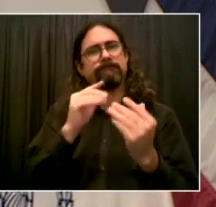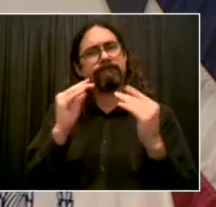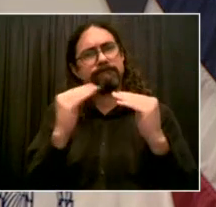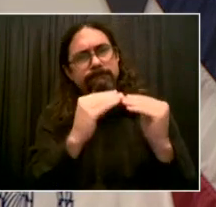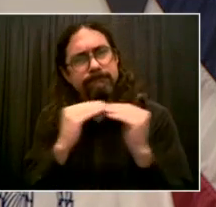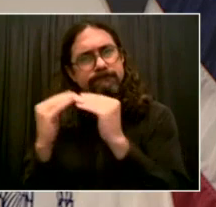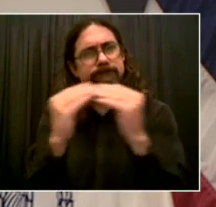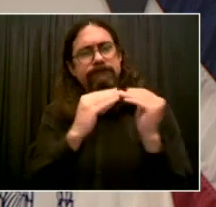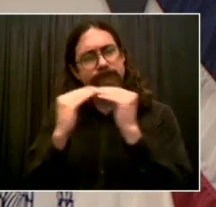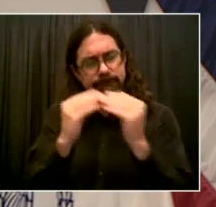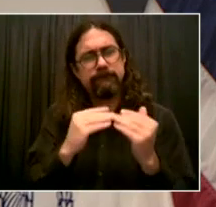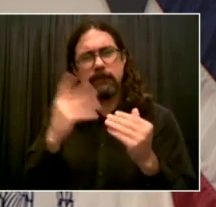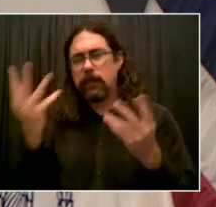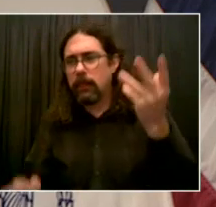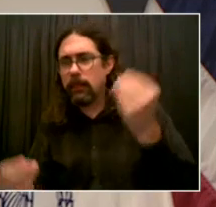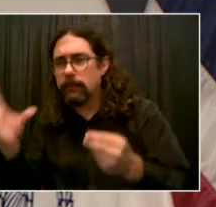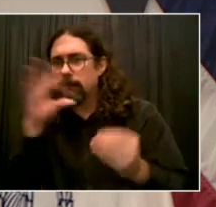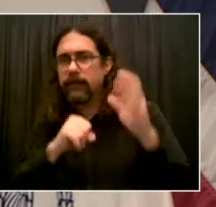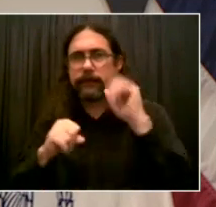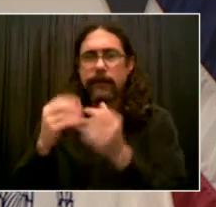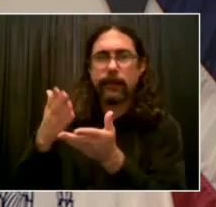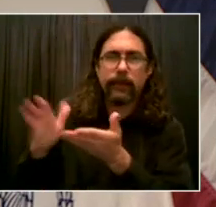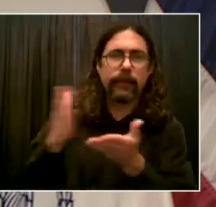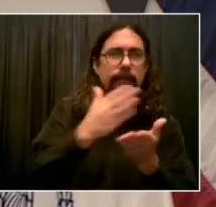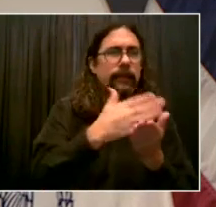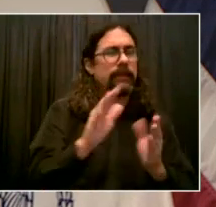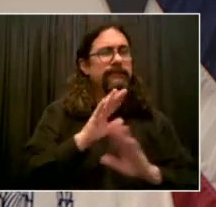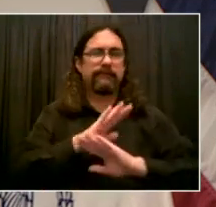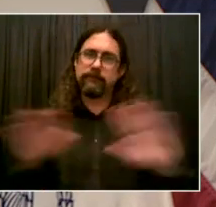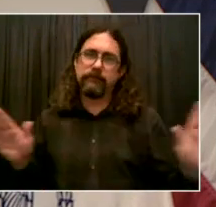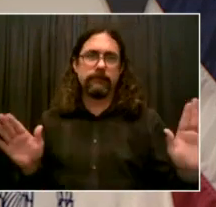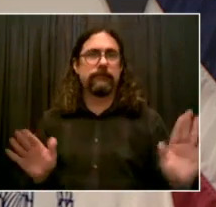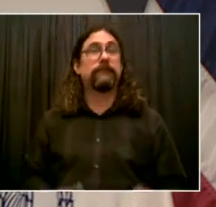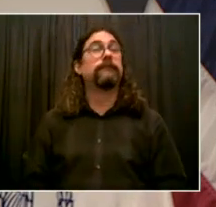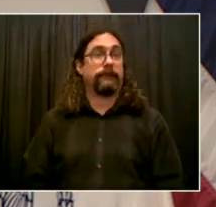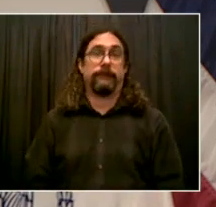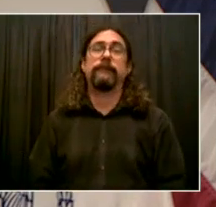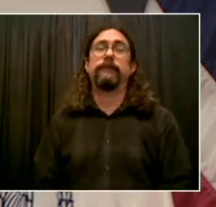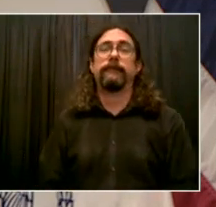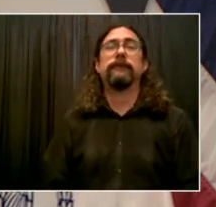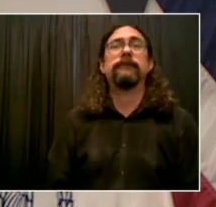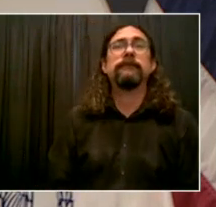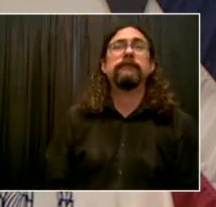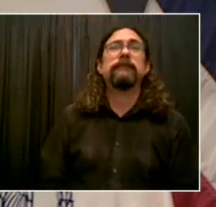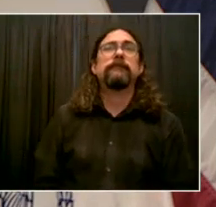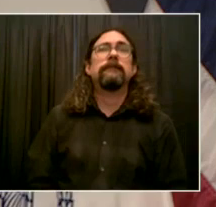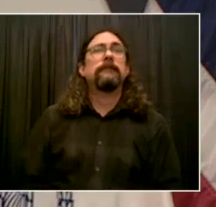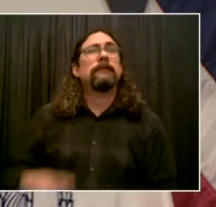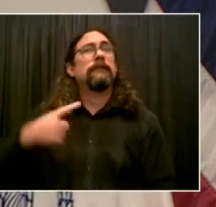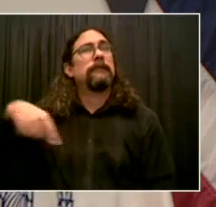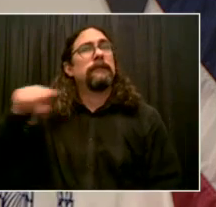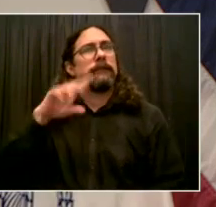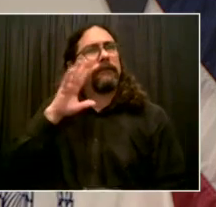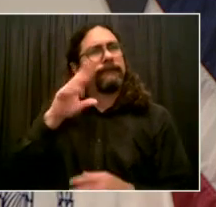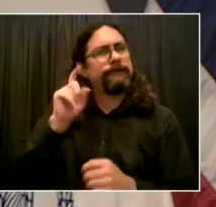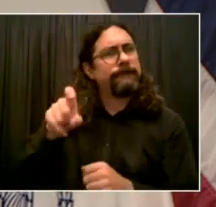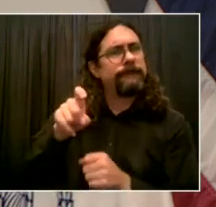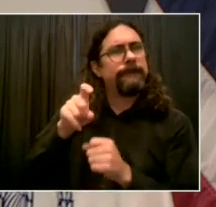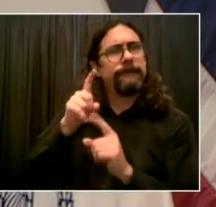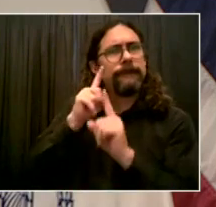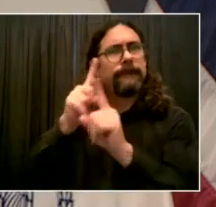COVID the most. Getting people in health care, getting it to them regularly, making sure everyone has it when they need it, that's how you turn things around.